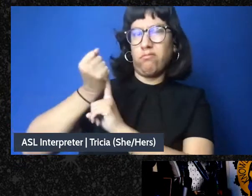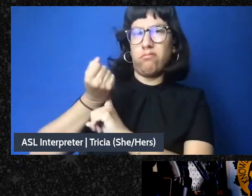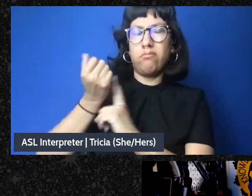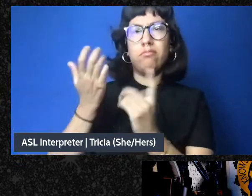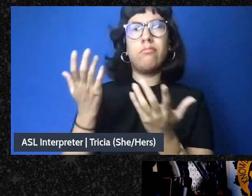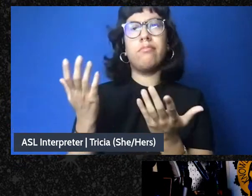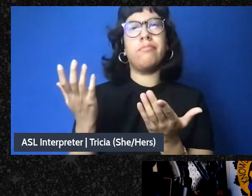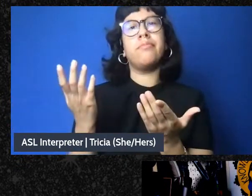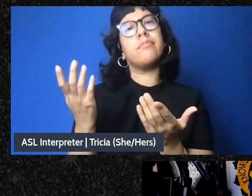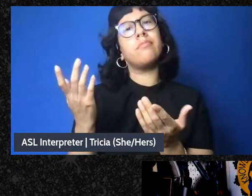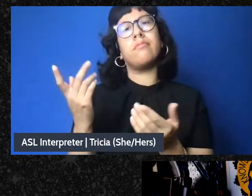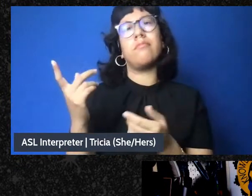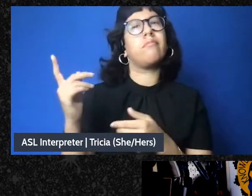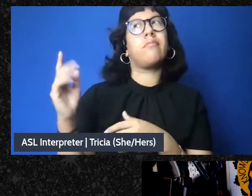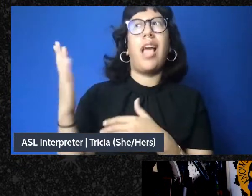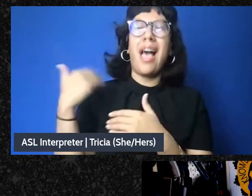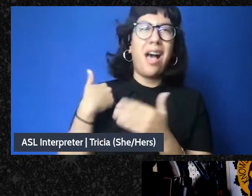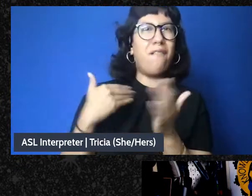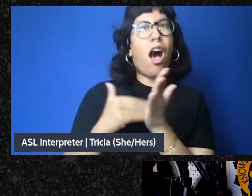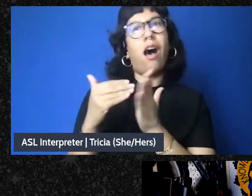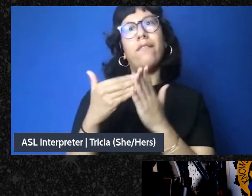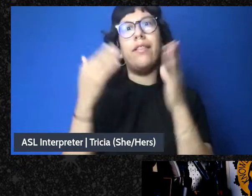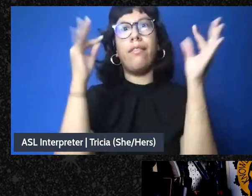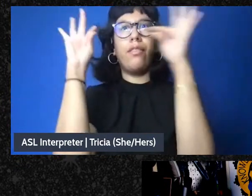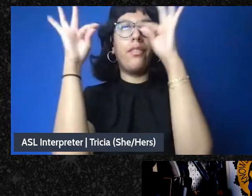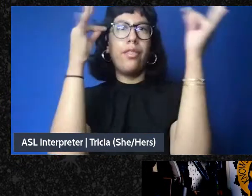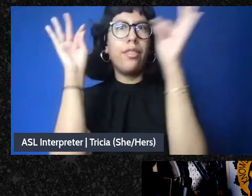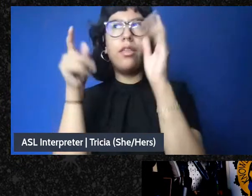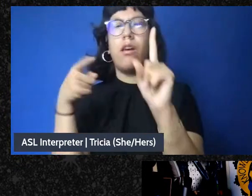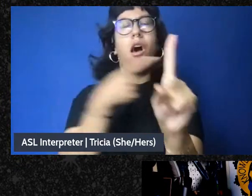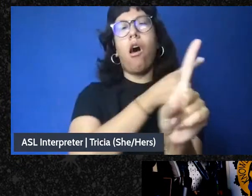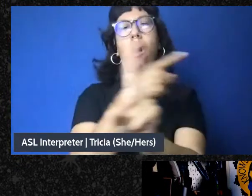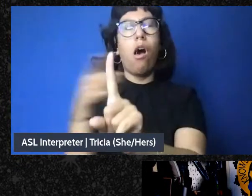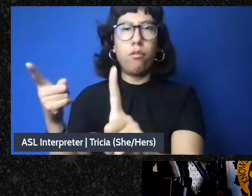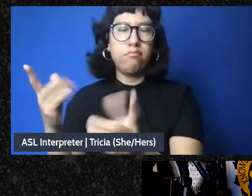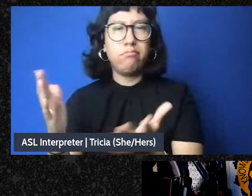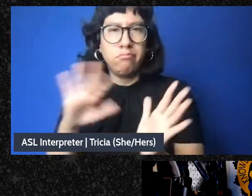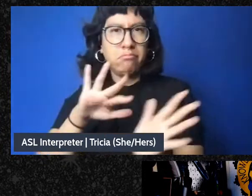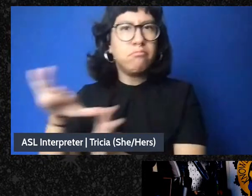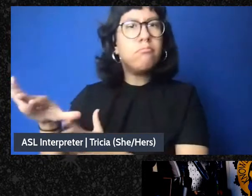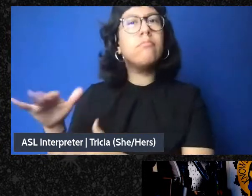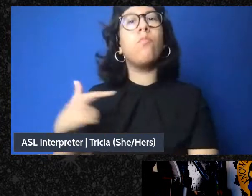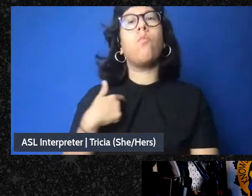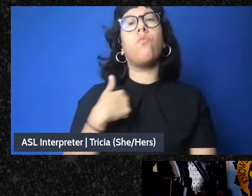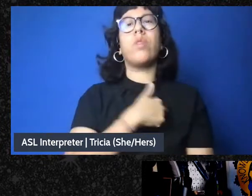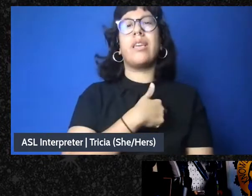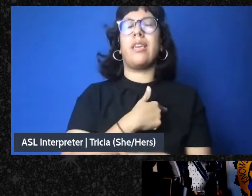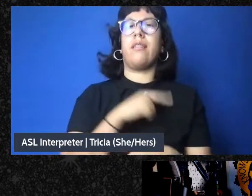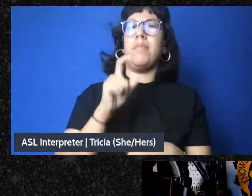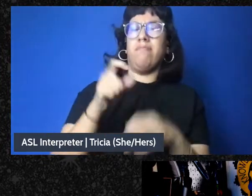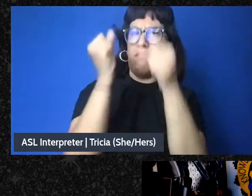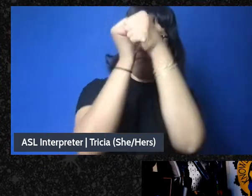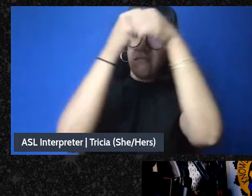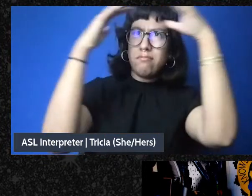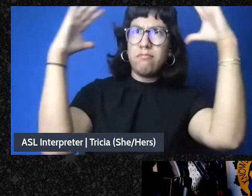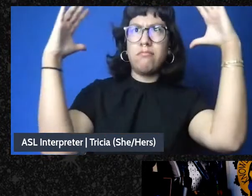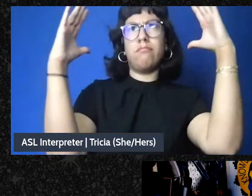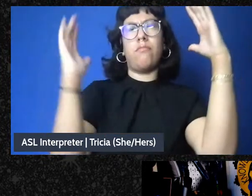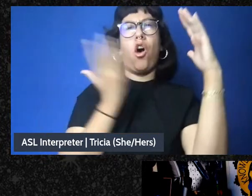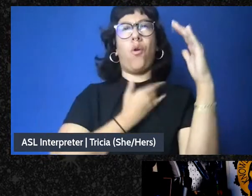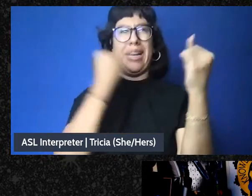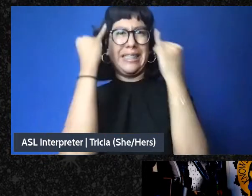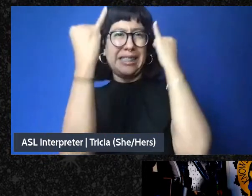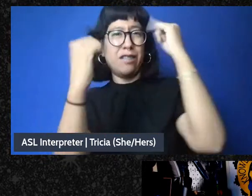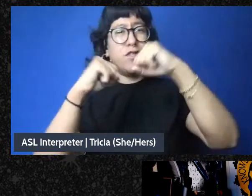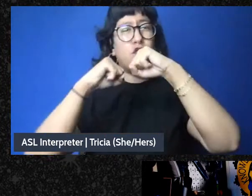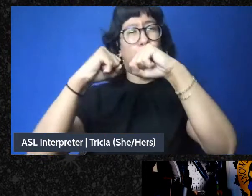have unnecessary detours and distractions. We've also had to expand our ideas and practices of security culture